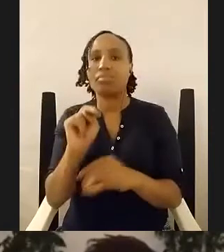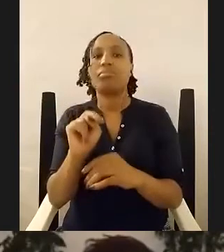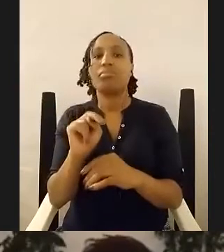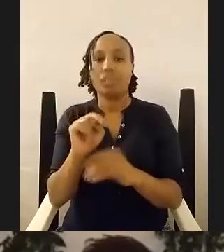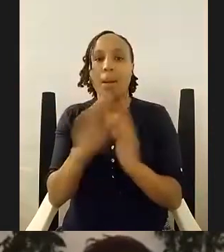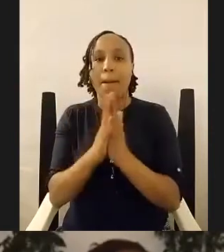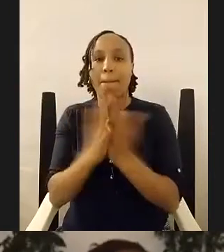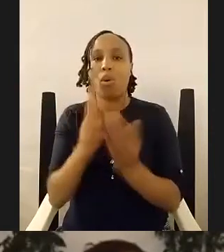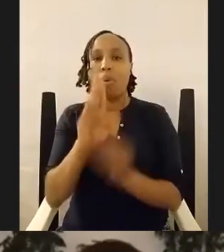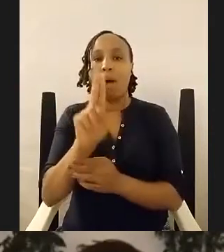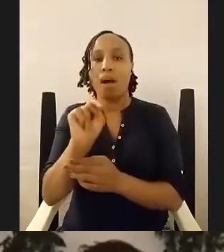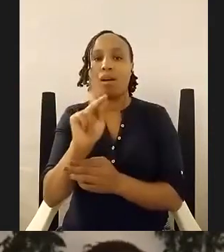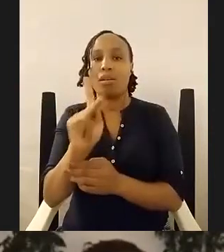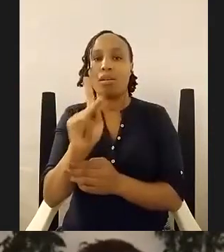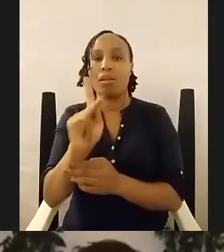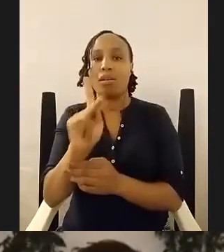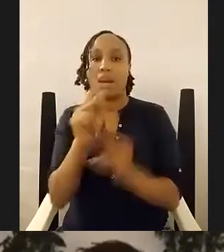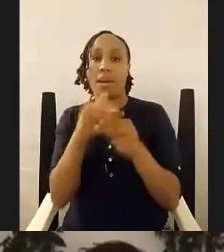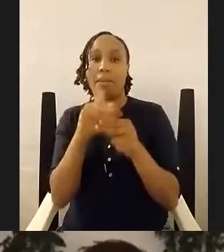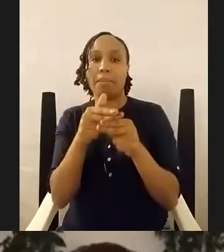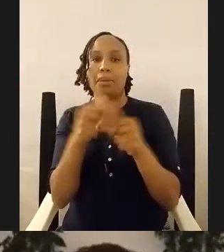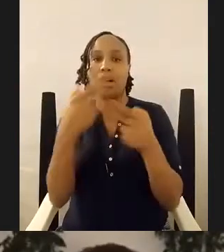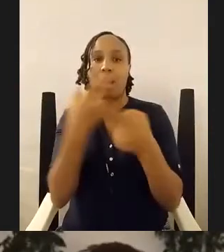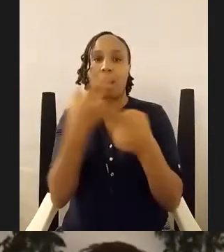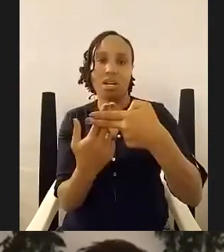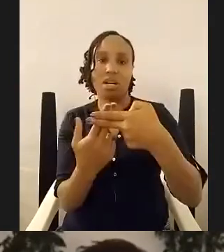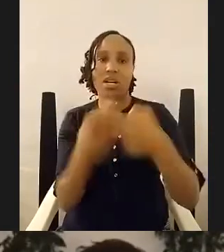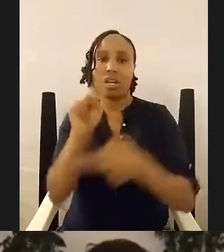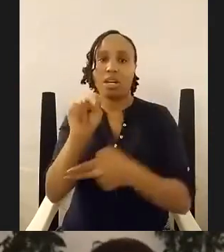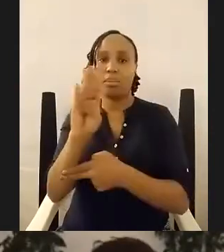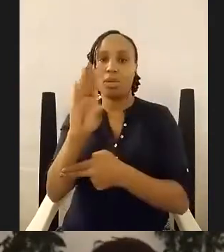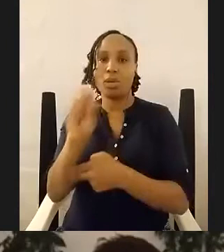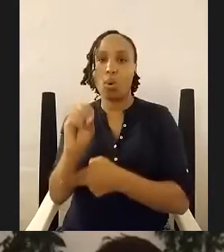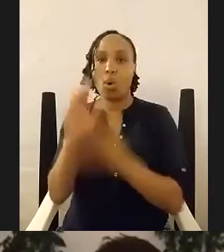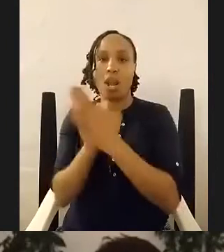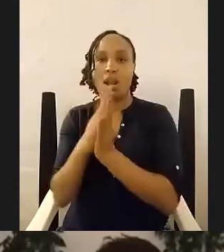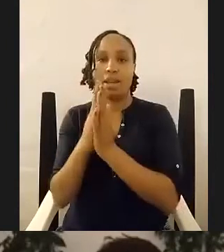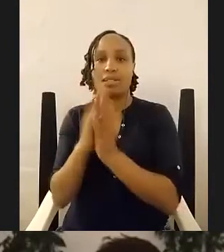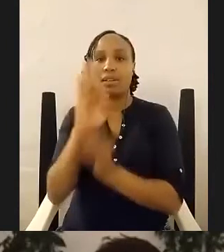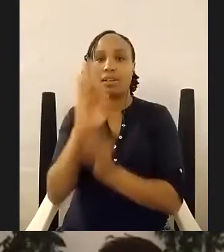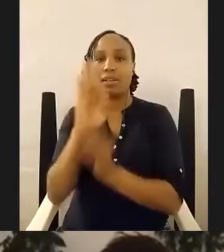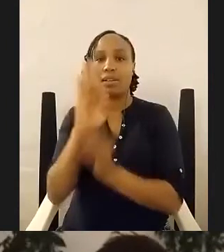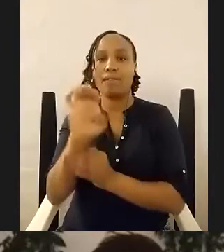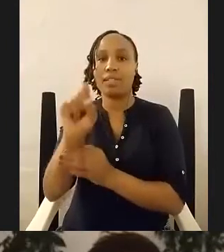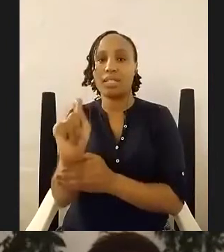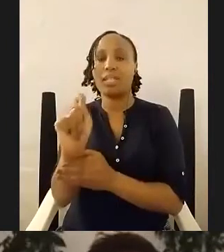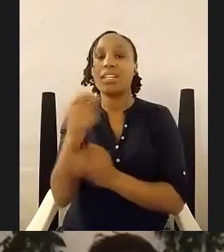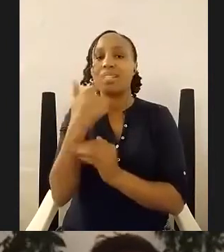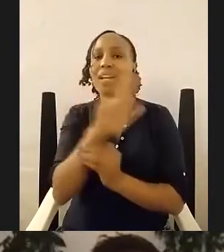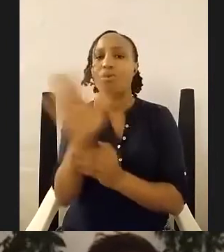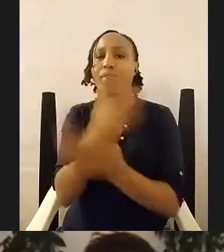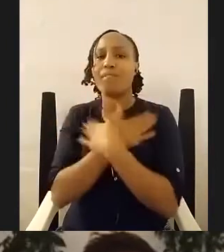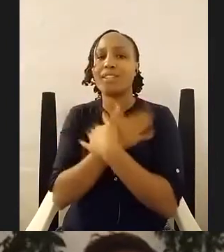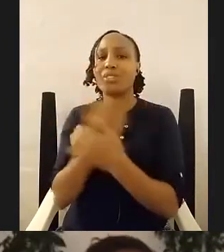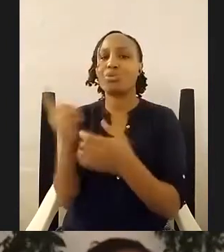hashtag is hashtag nbo lit fest please tell your friends to come and um and attend the festival